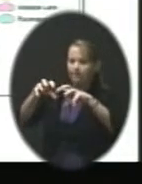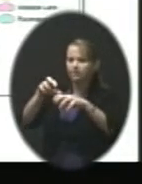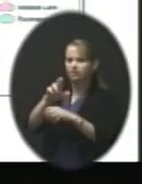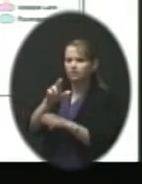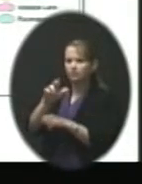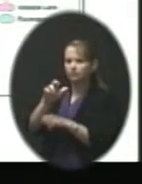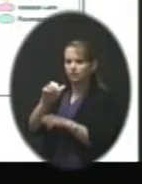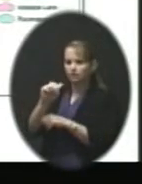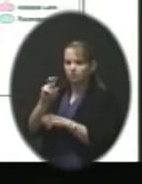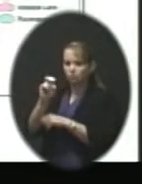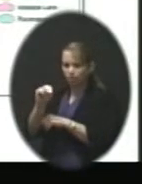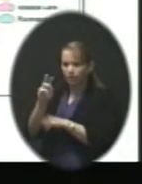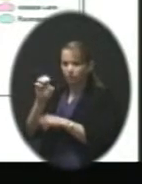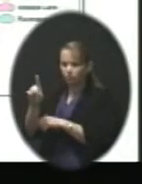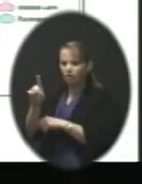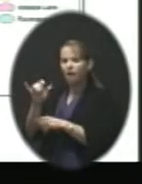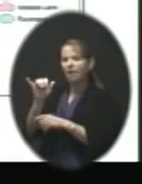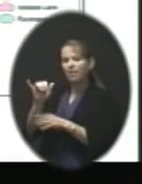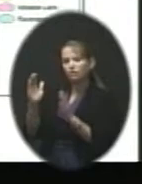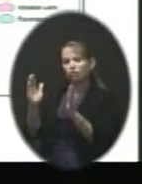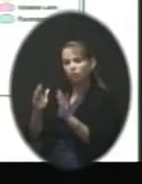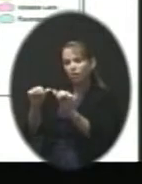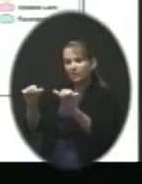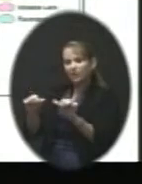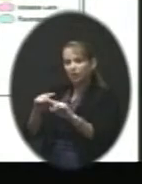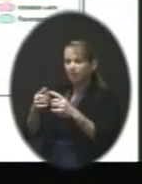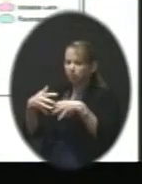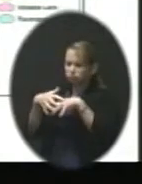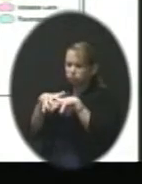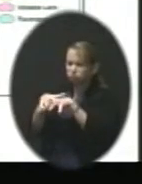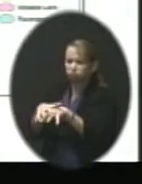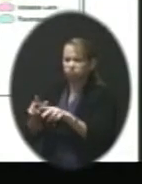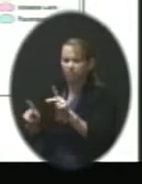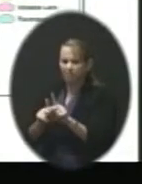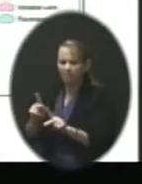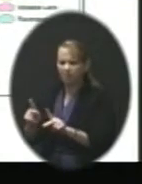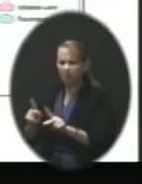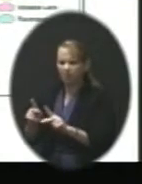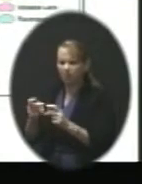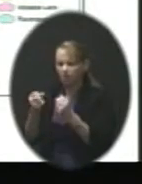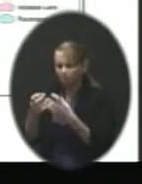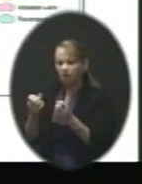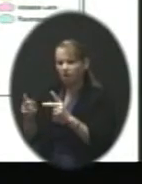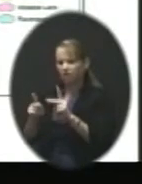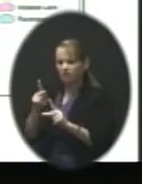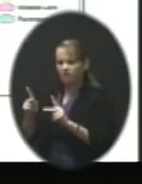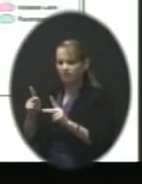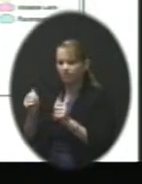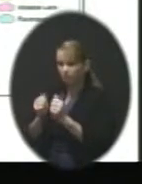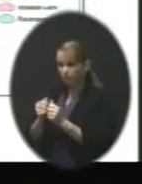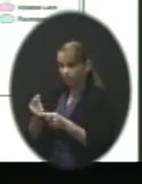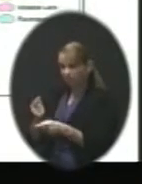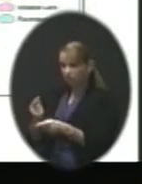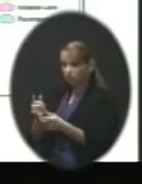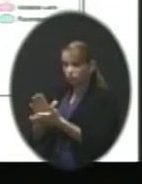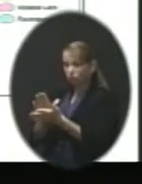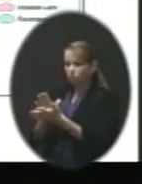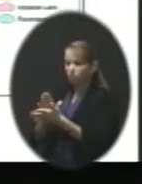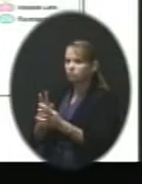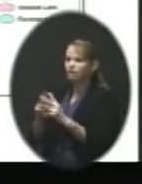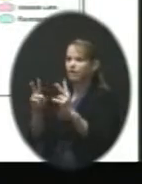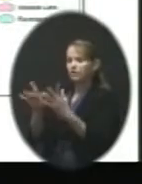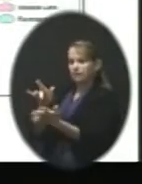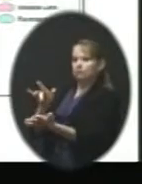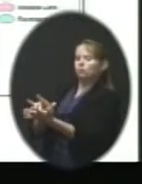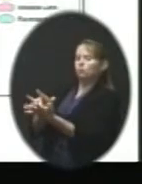It's the smallest of these areas and it's packed. a very dense community with a school that's incredibly centrally located